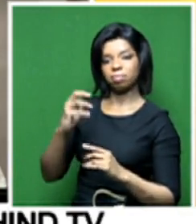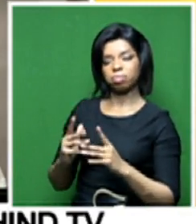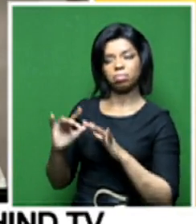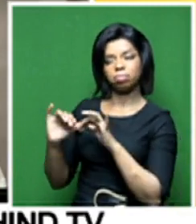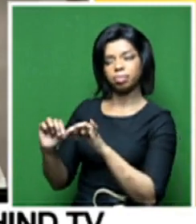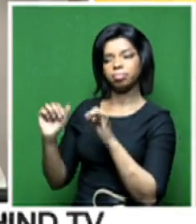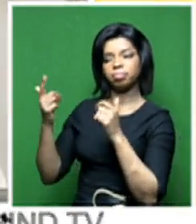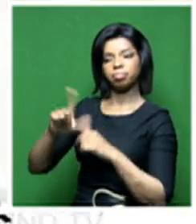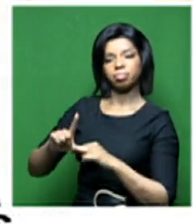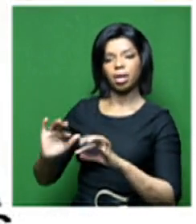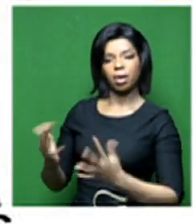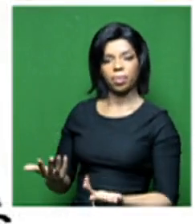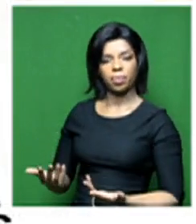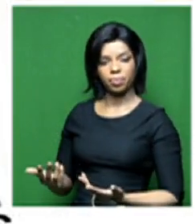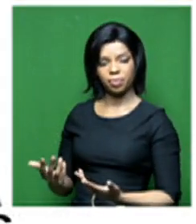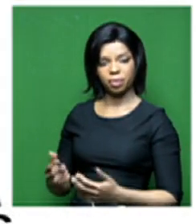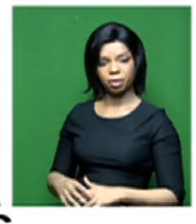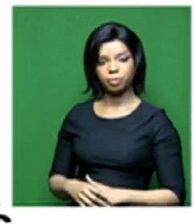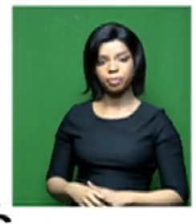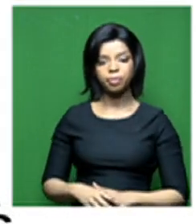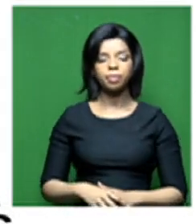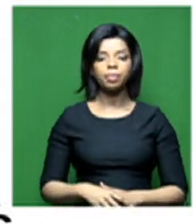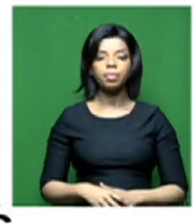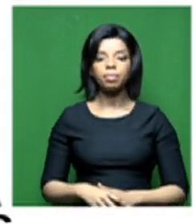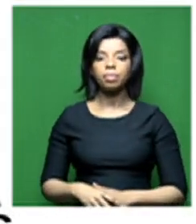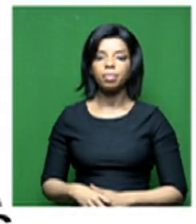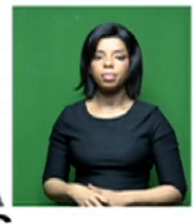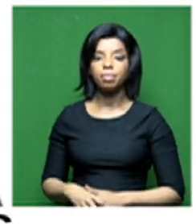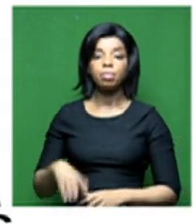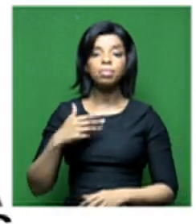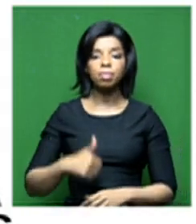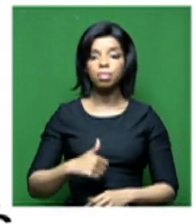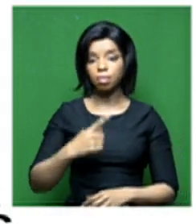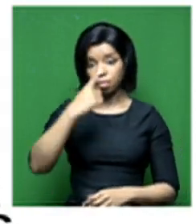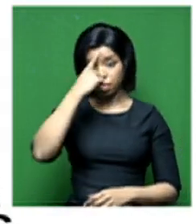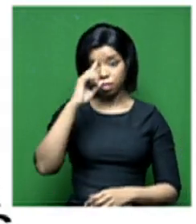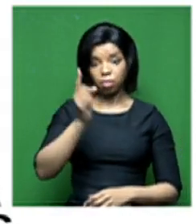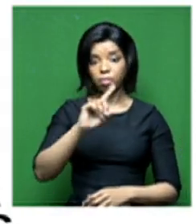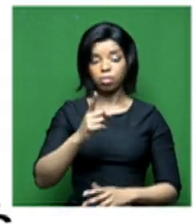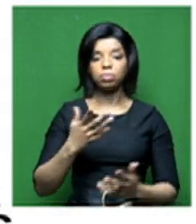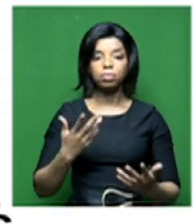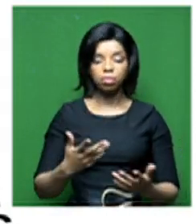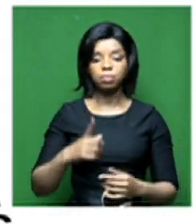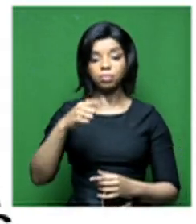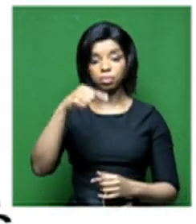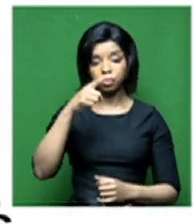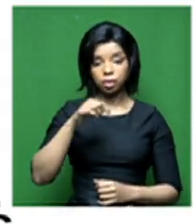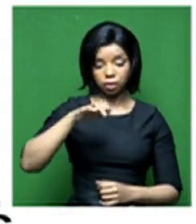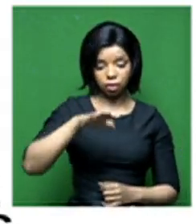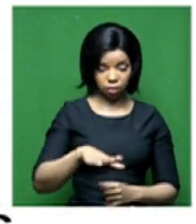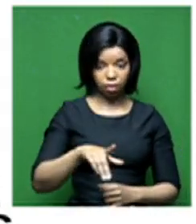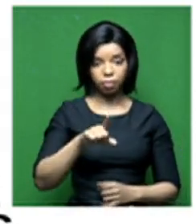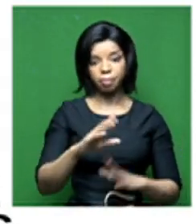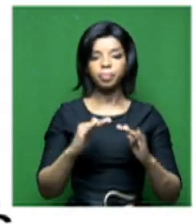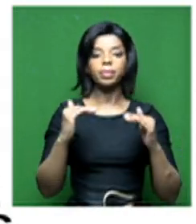Yes. No, I think the first step, of course, which is, I'm just speaking in broad general terms, you know,